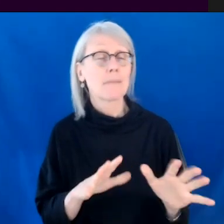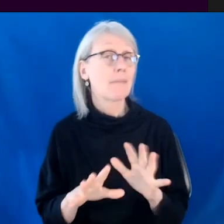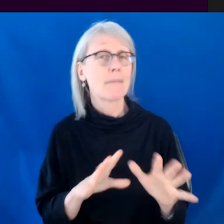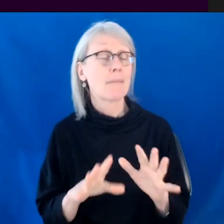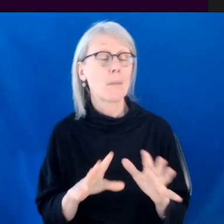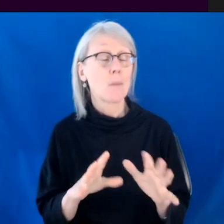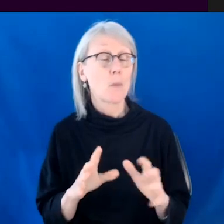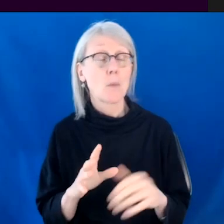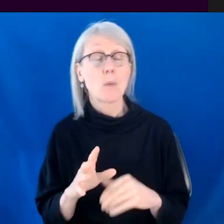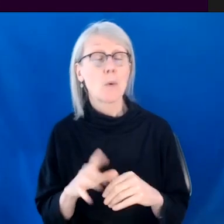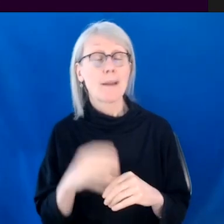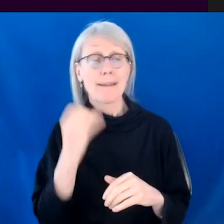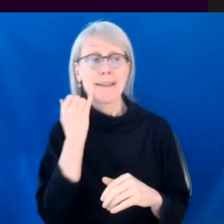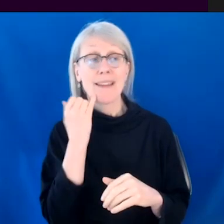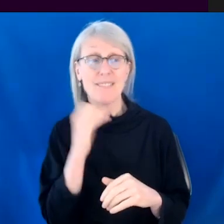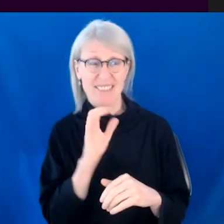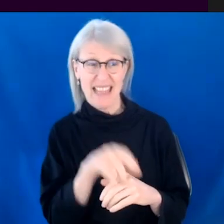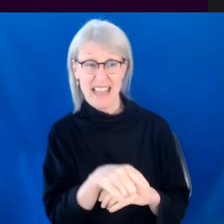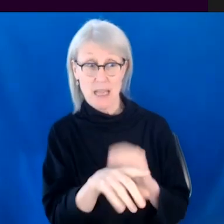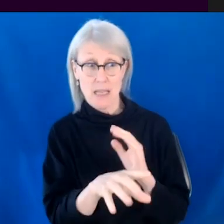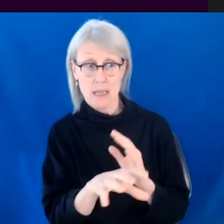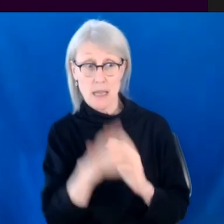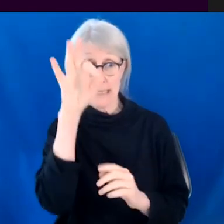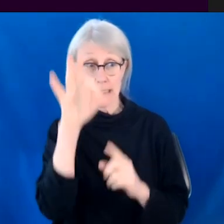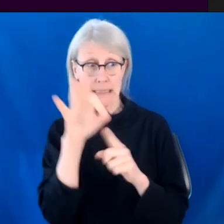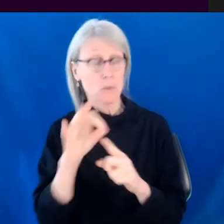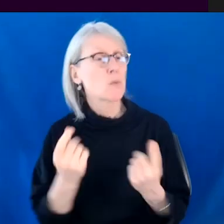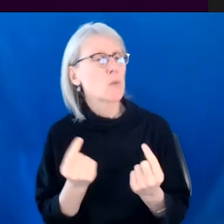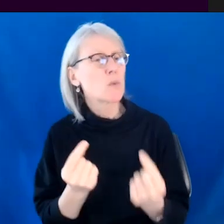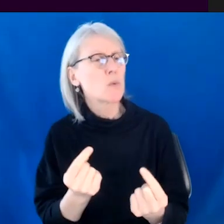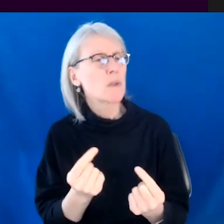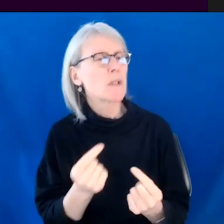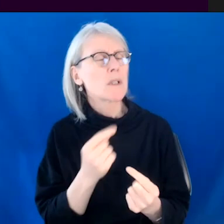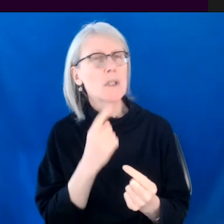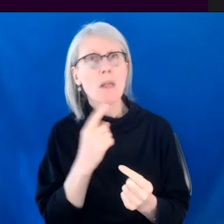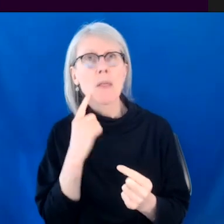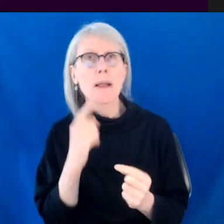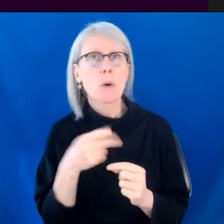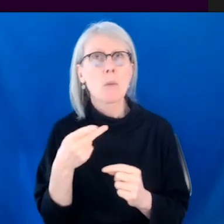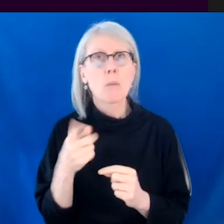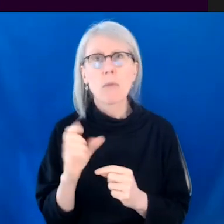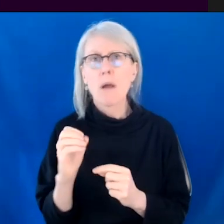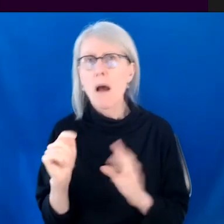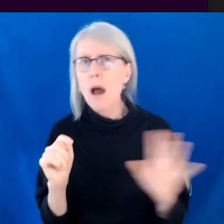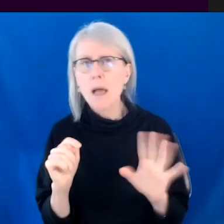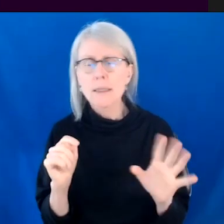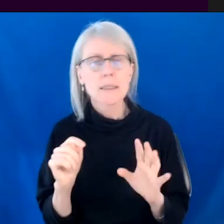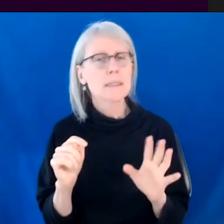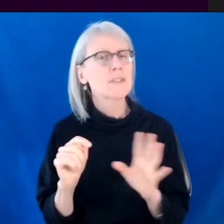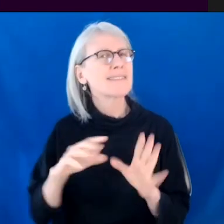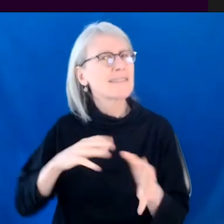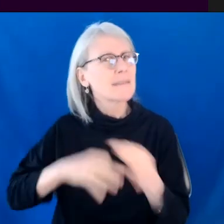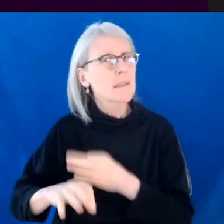pause. Like, what would you do in the, like, what would we do? Like, let's just like, not try and think about plot, but like about people